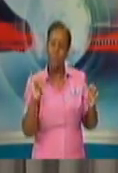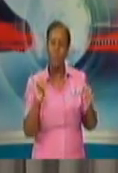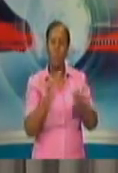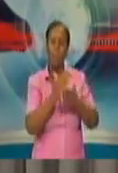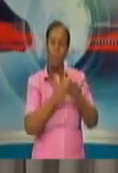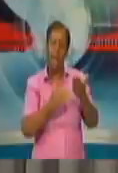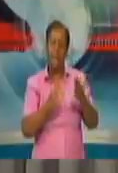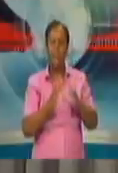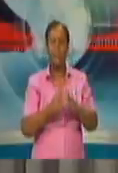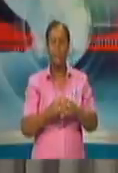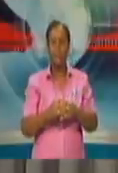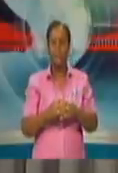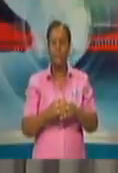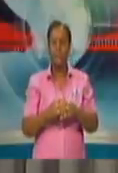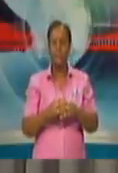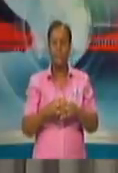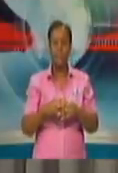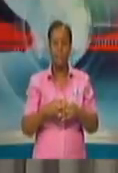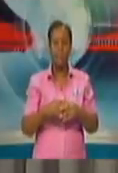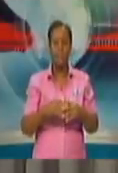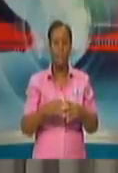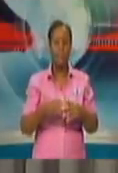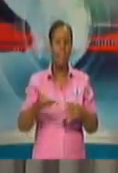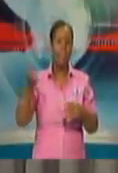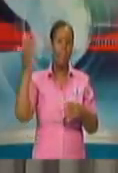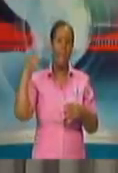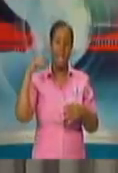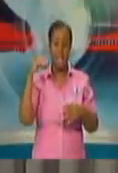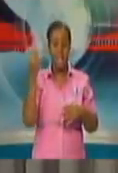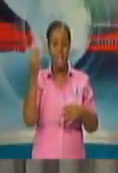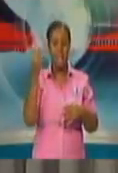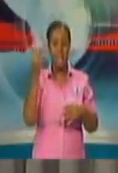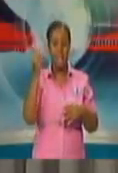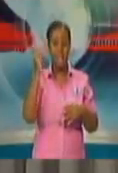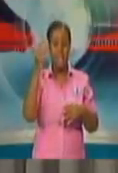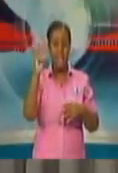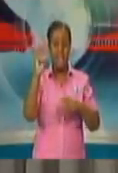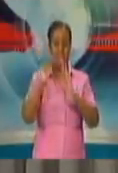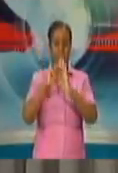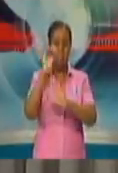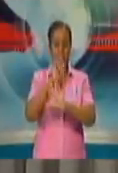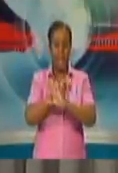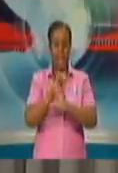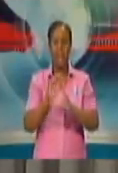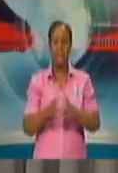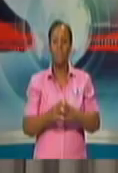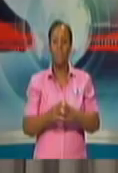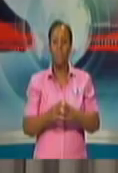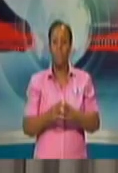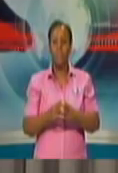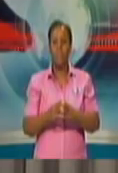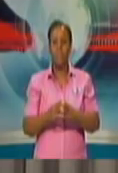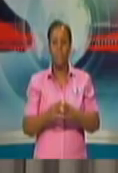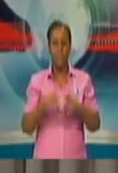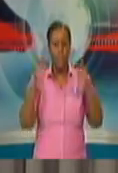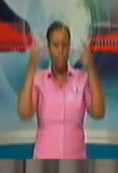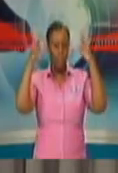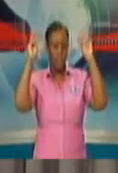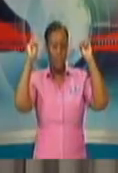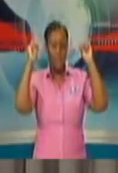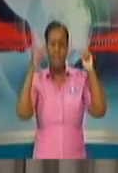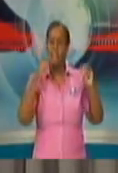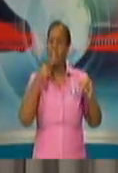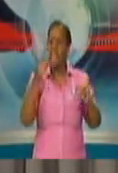On Saturday, 16th of May, and you will recall that he said then, on Saturday the 9th, that he would allow for an earlier reopening,